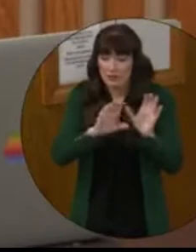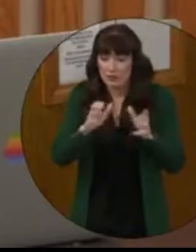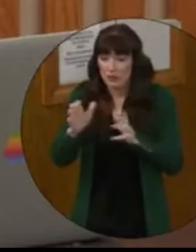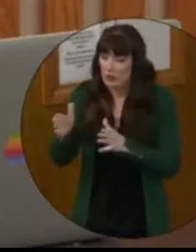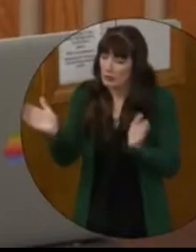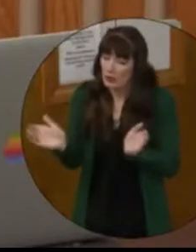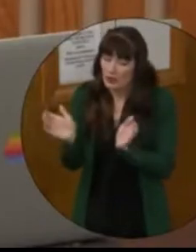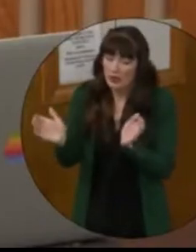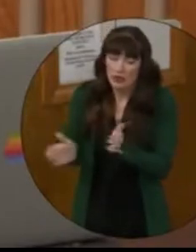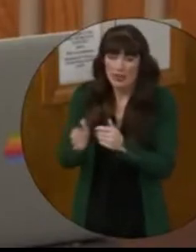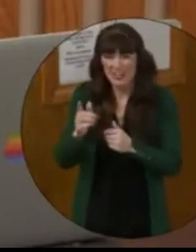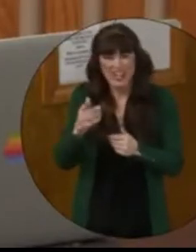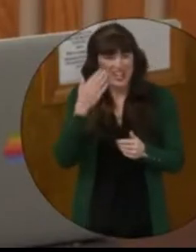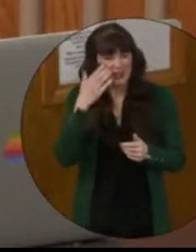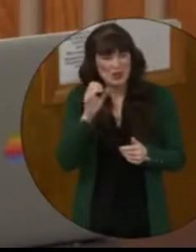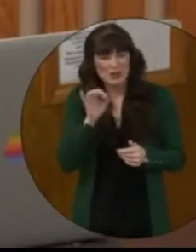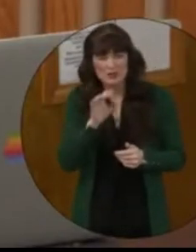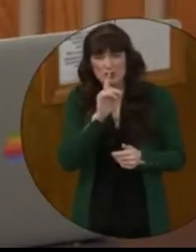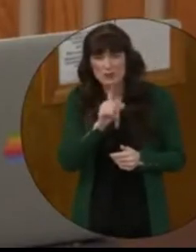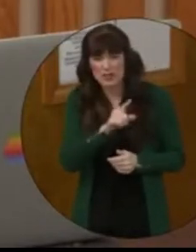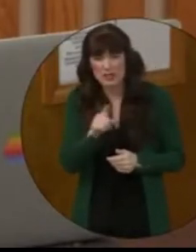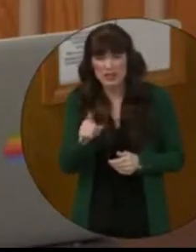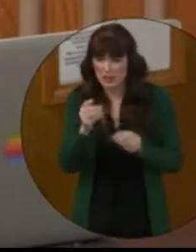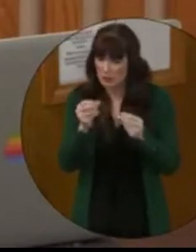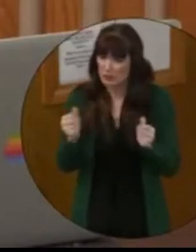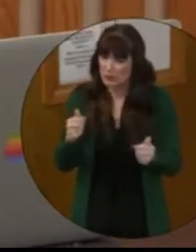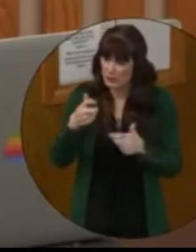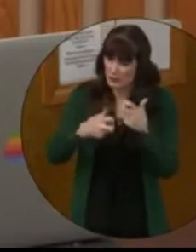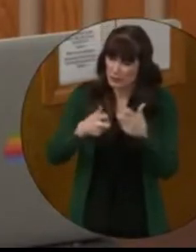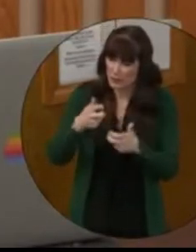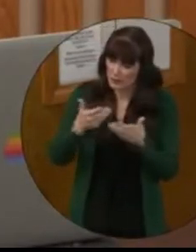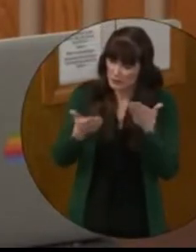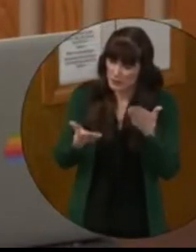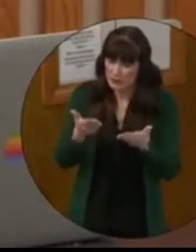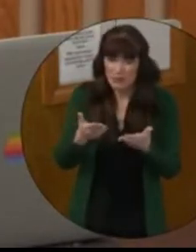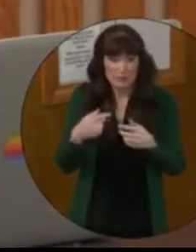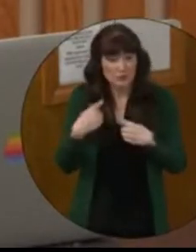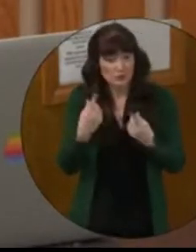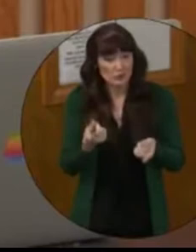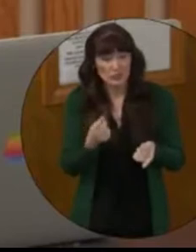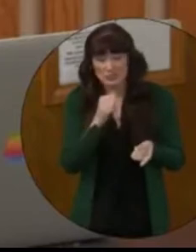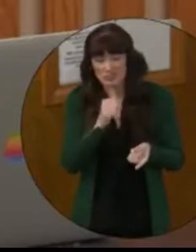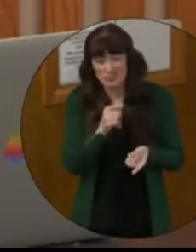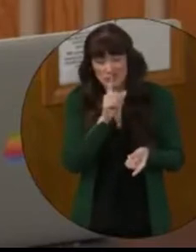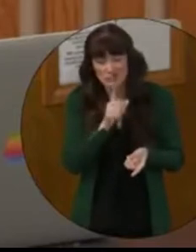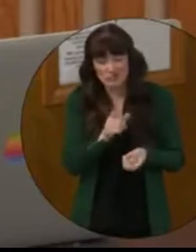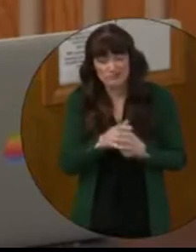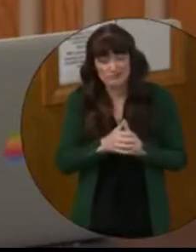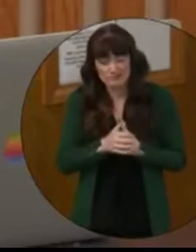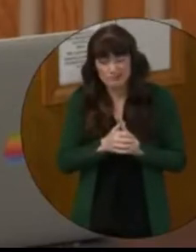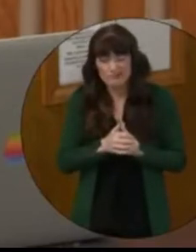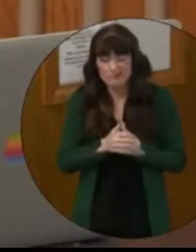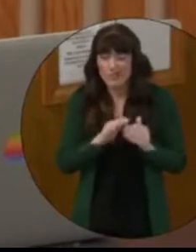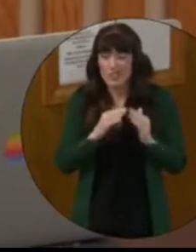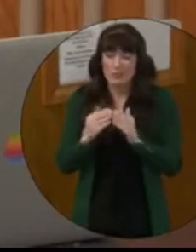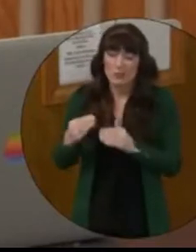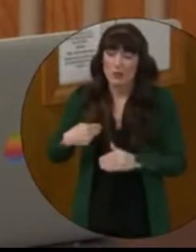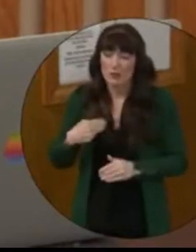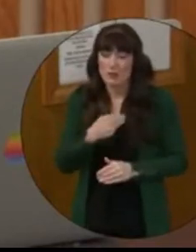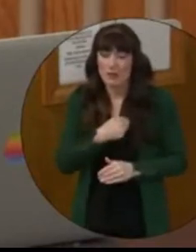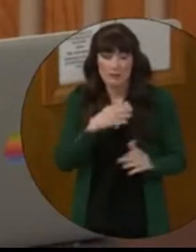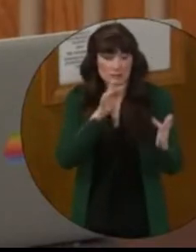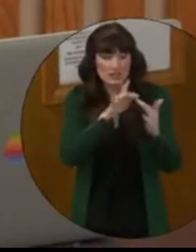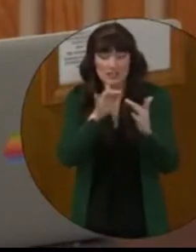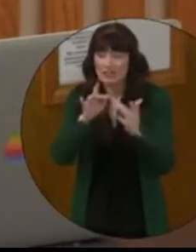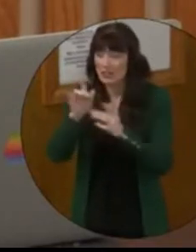I don't know if it's because you legitimately think you can resolve their issues or not, but so far that hasn't been the case. Community members have reached